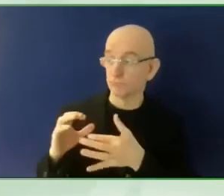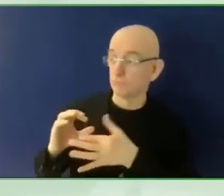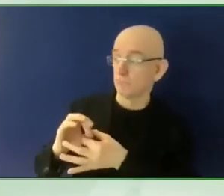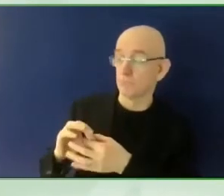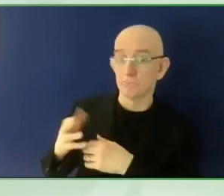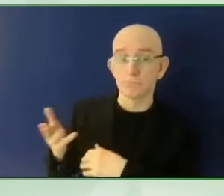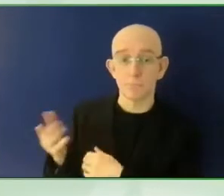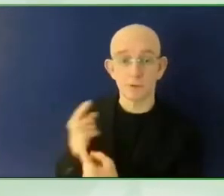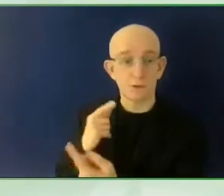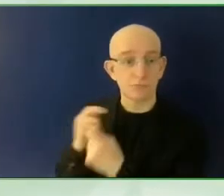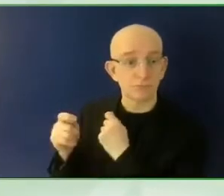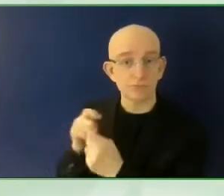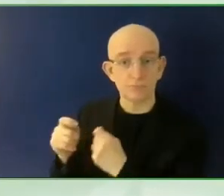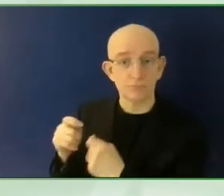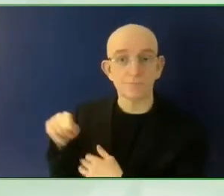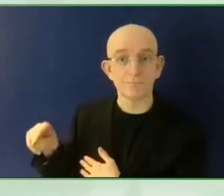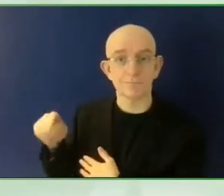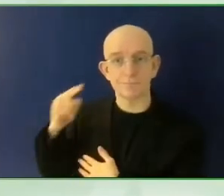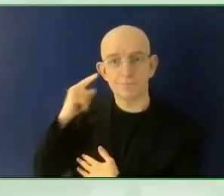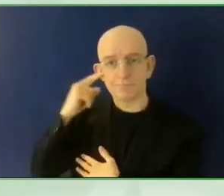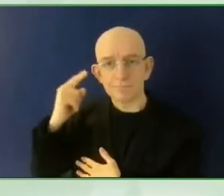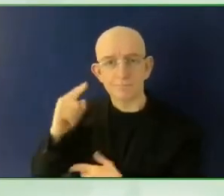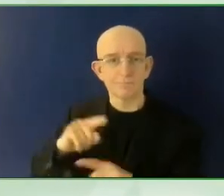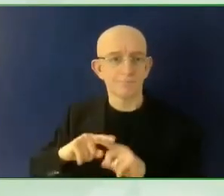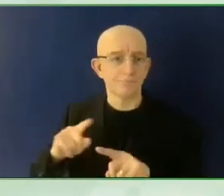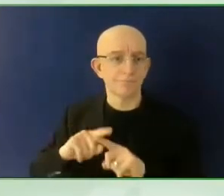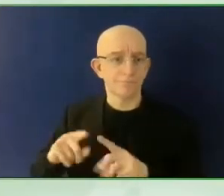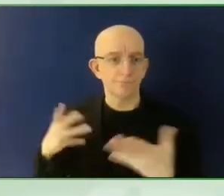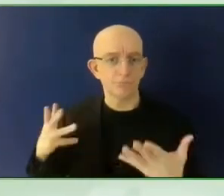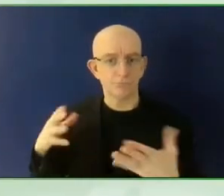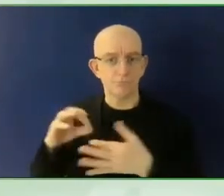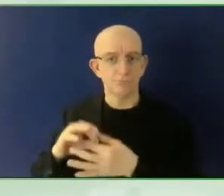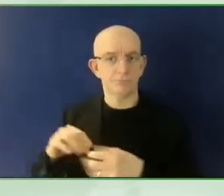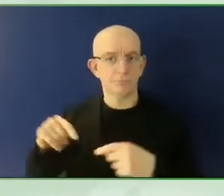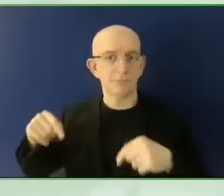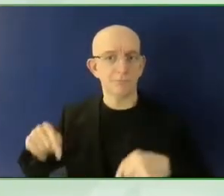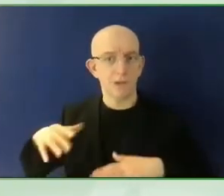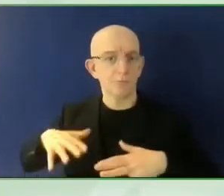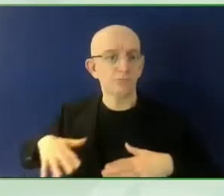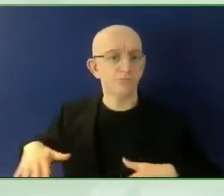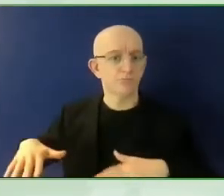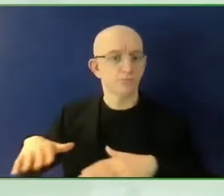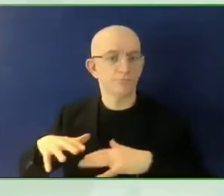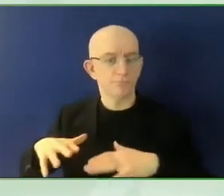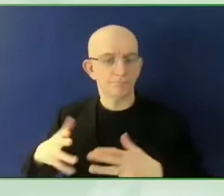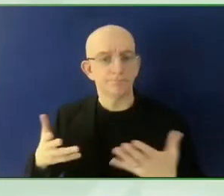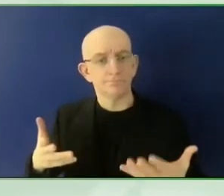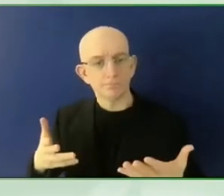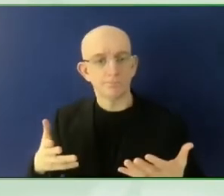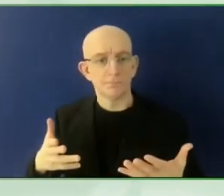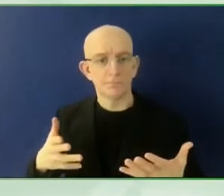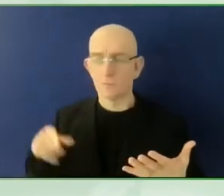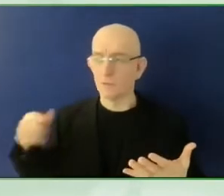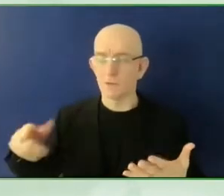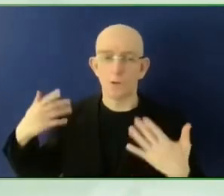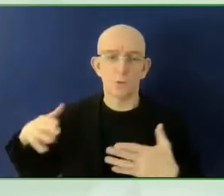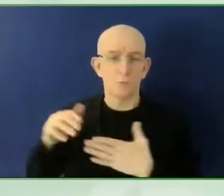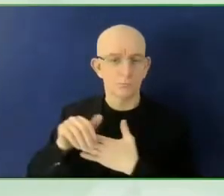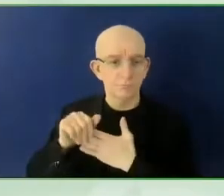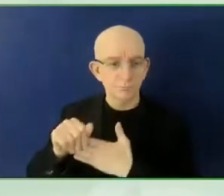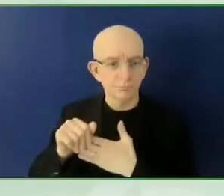beings with technology. So Kearns, tell us about what it is that you're doing, how does it work, and what is its impact?